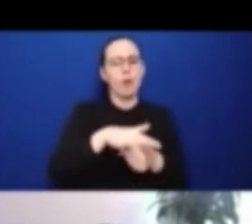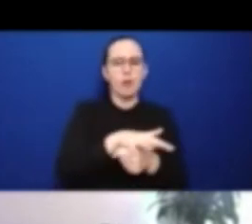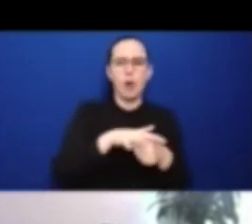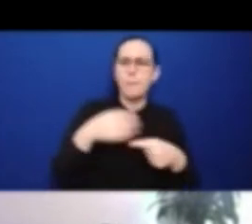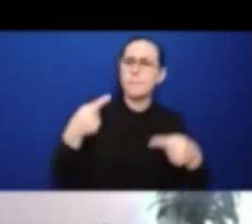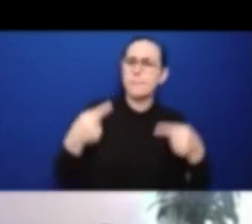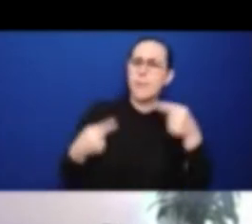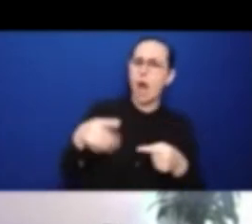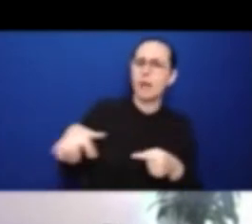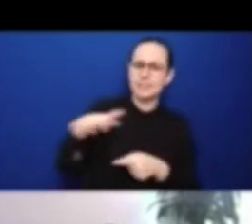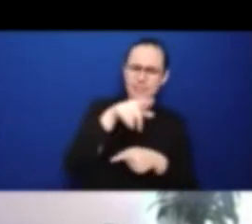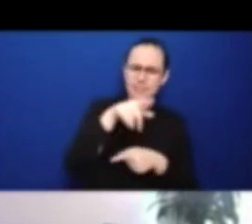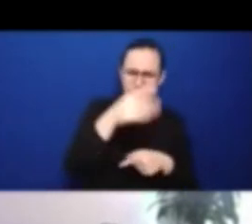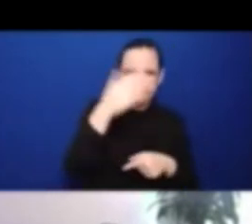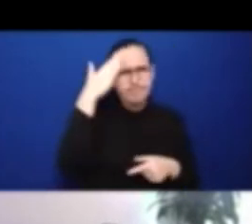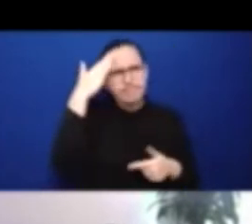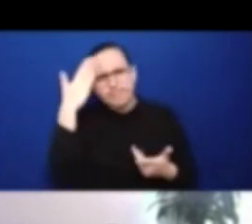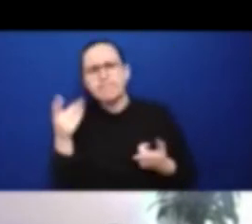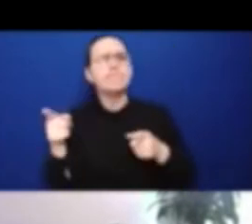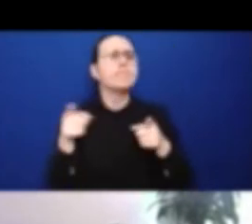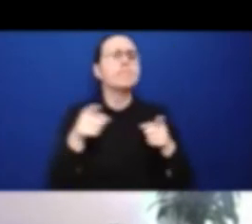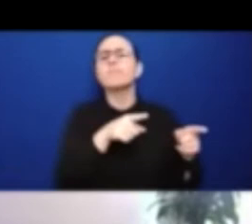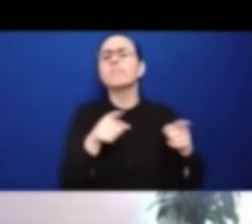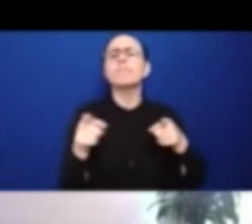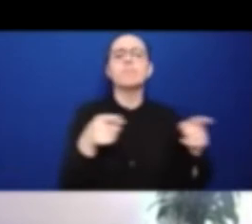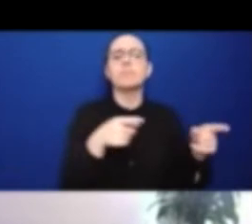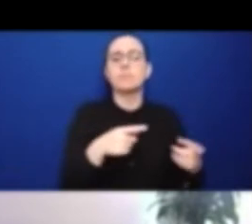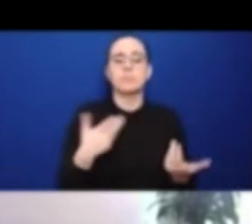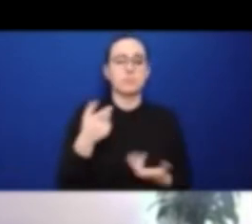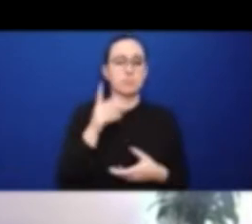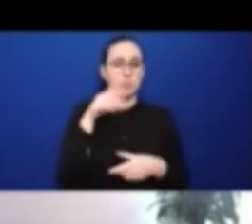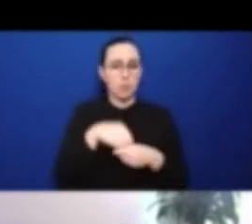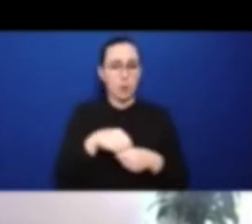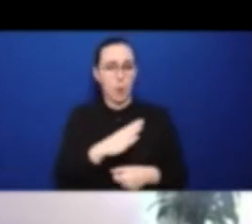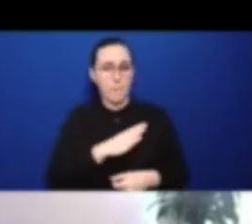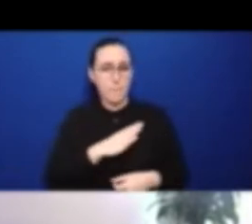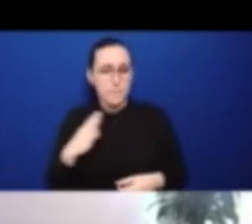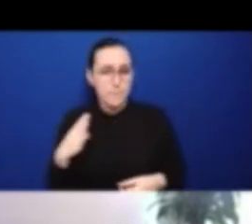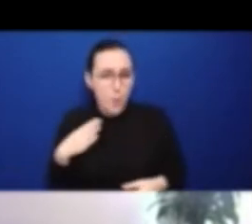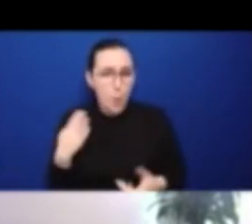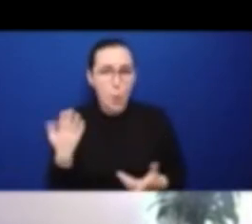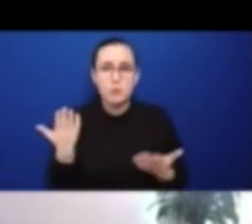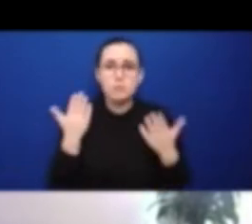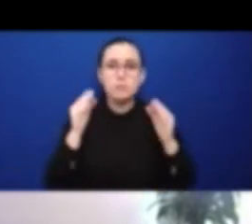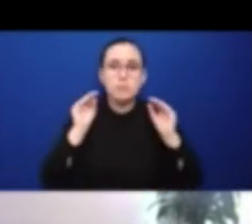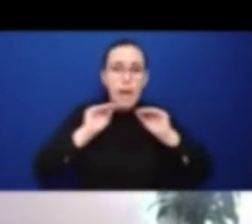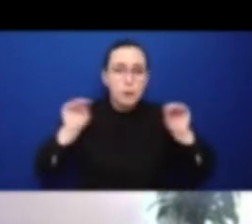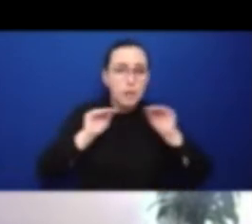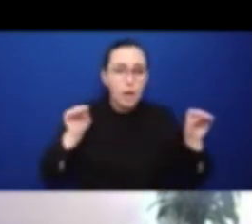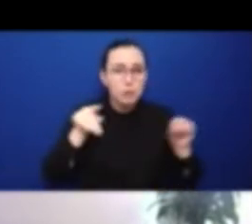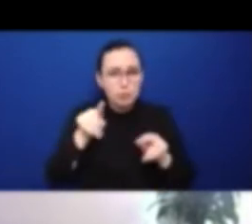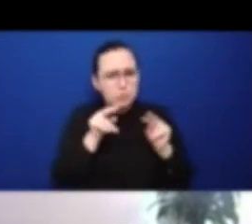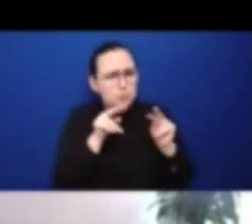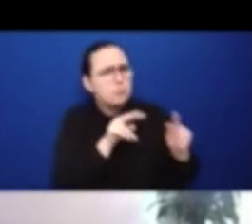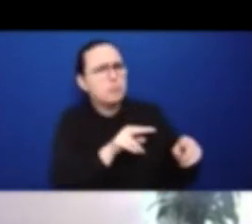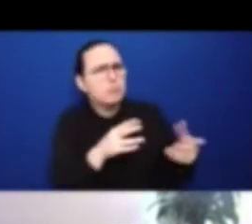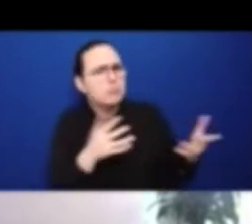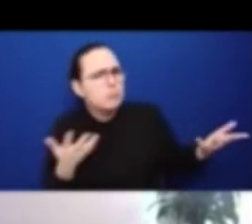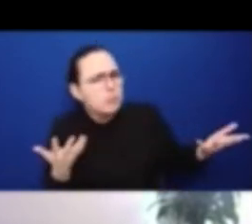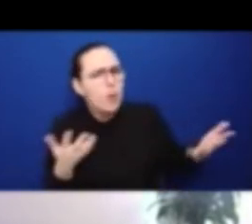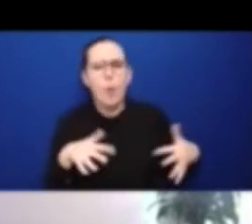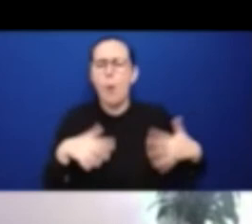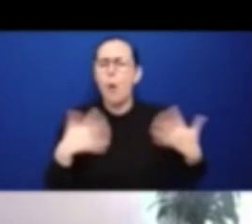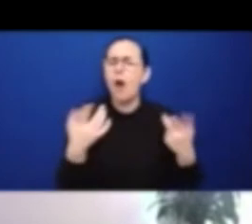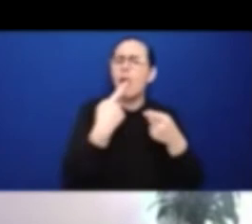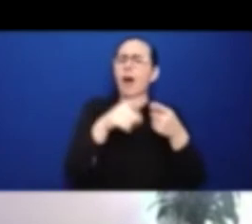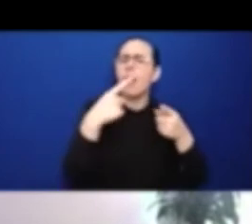board members of boards of education, really at every level, everywhere where there's somebody elected, those people need